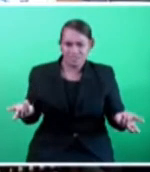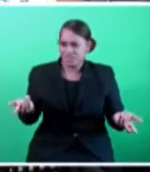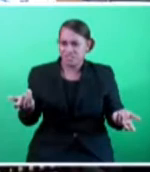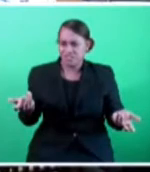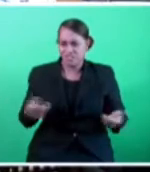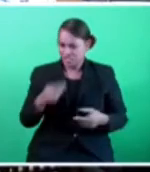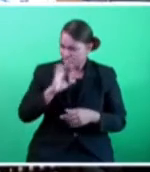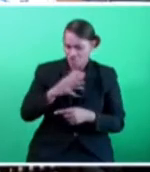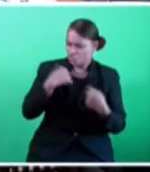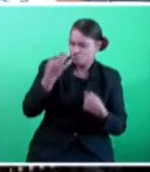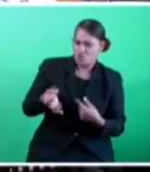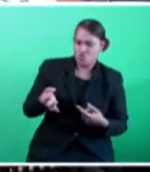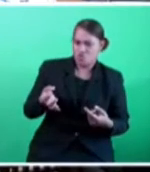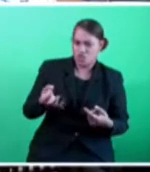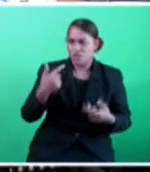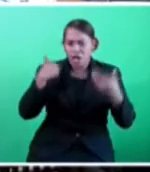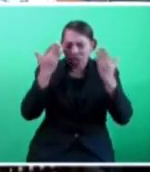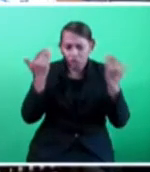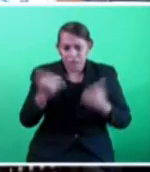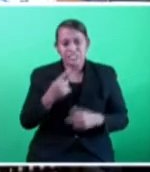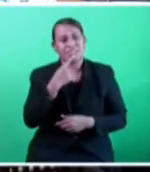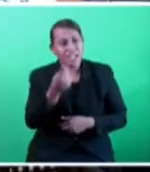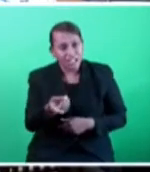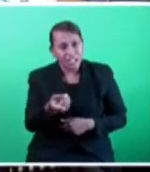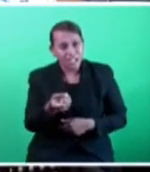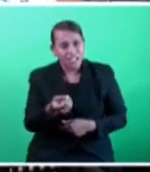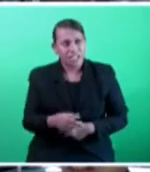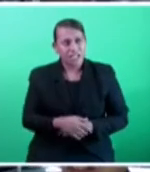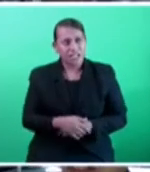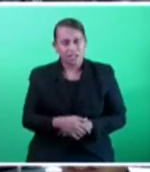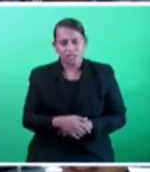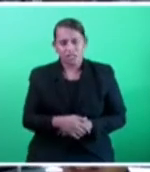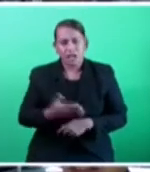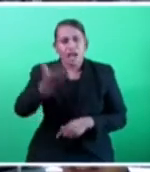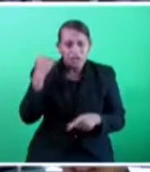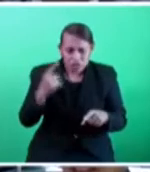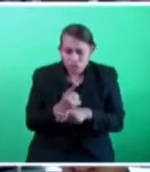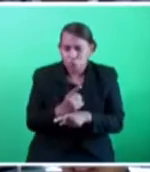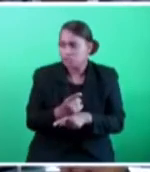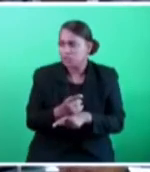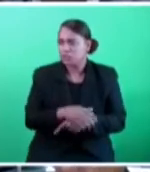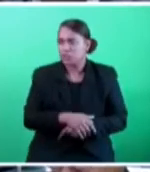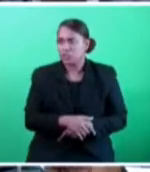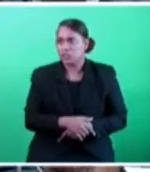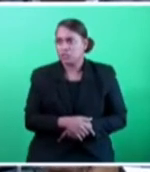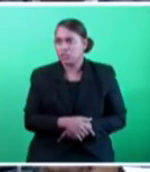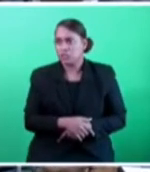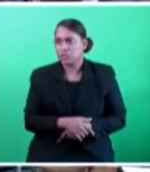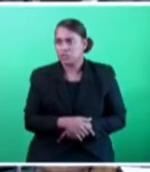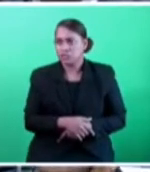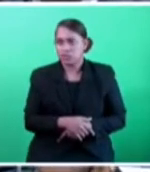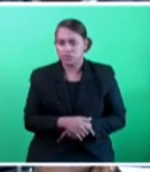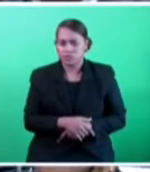Say, as I mentioned, that last week we have officially